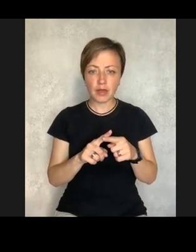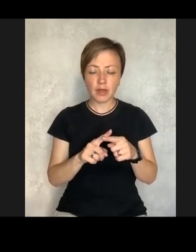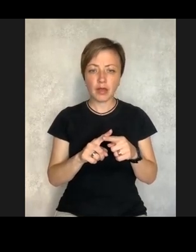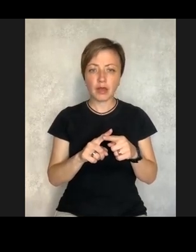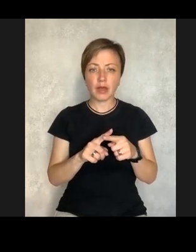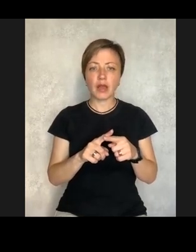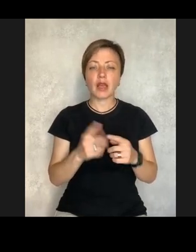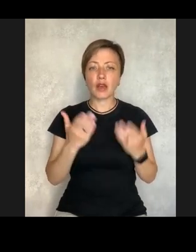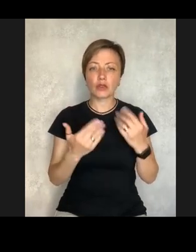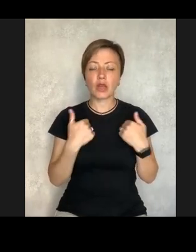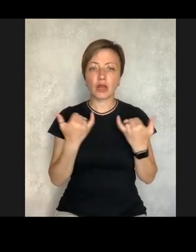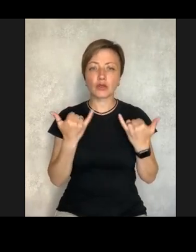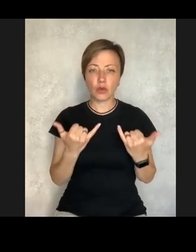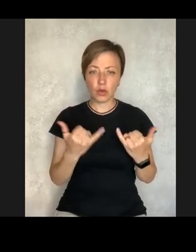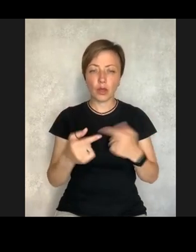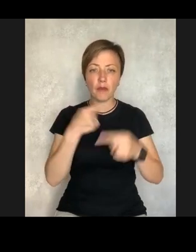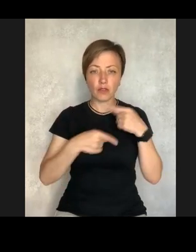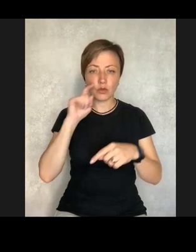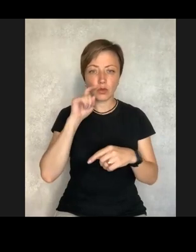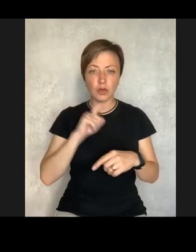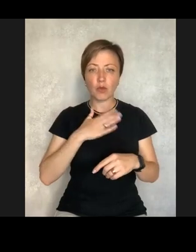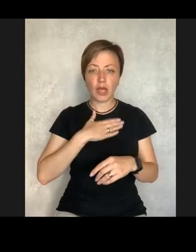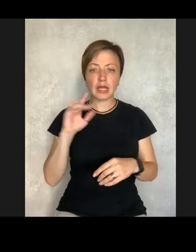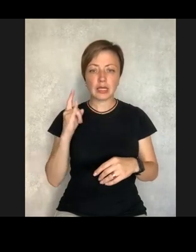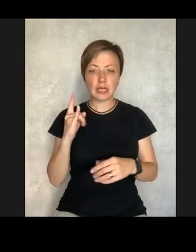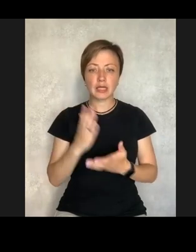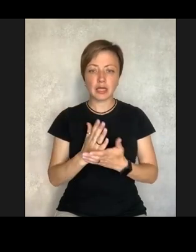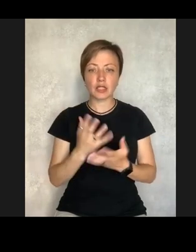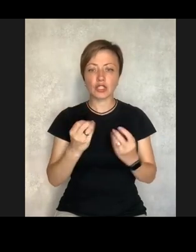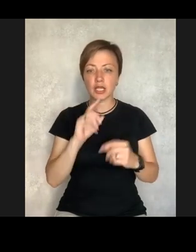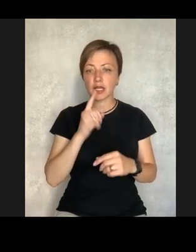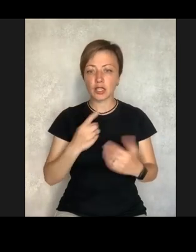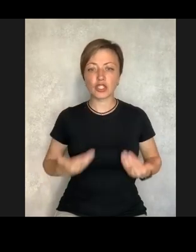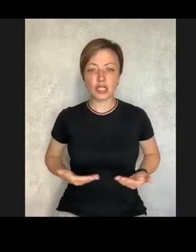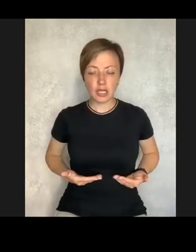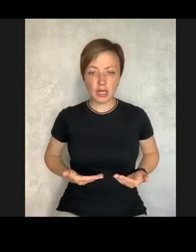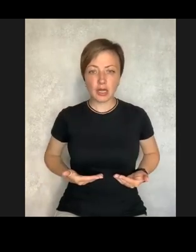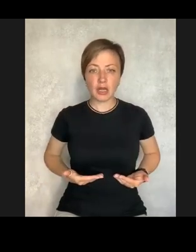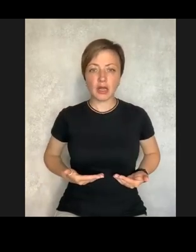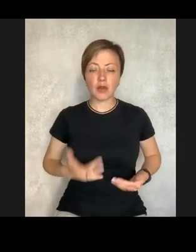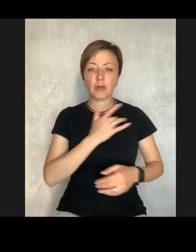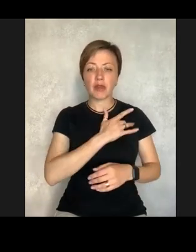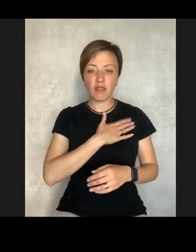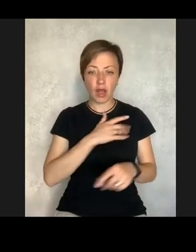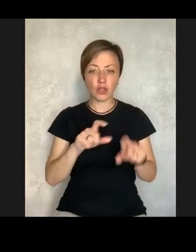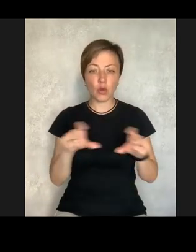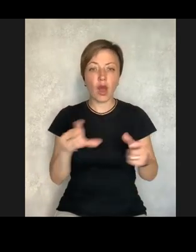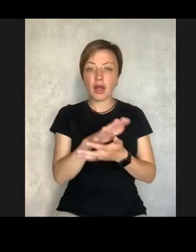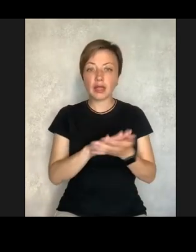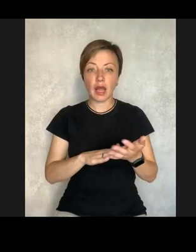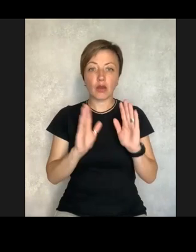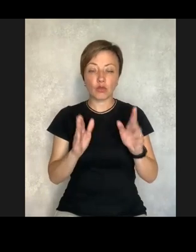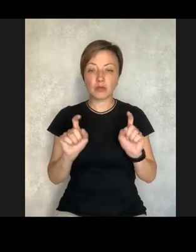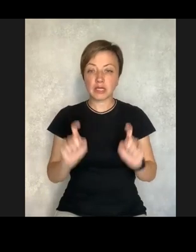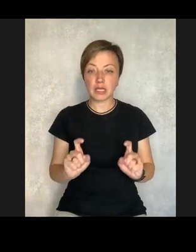Ukraine. But I also understand that if I return to Ukraine to die, then my child will only have one